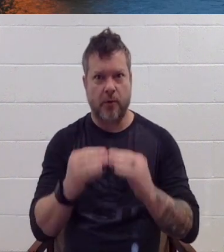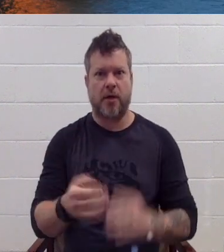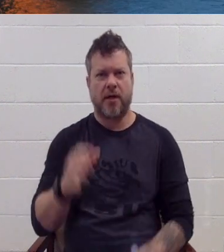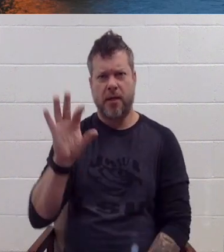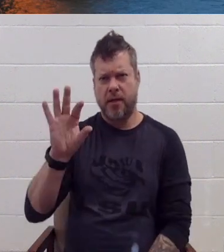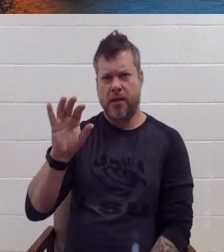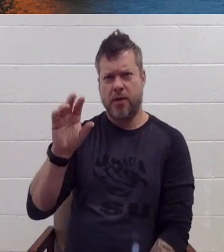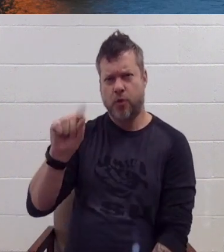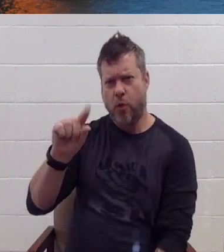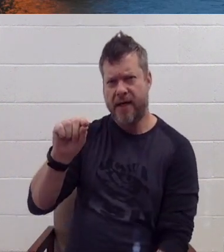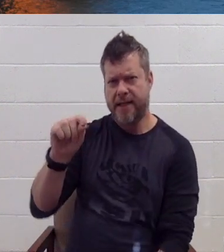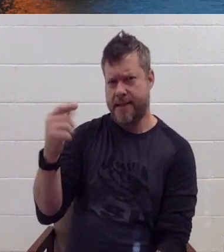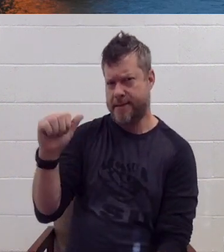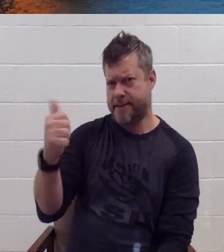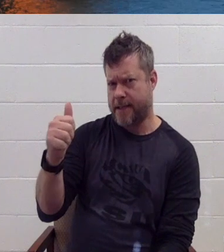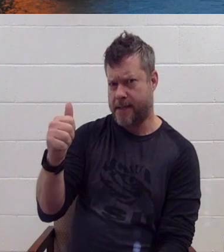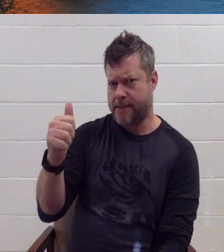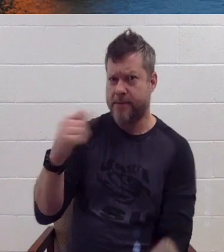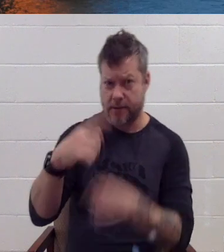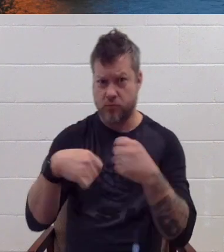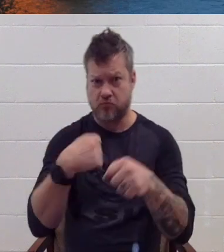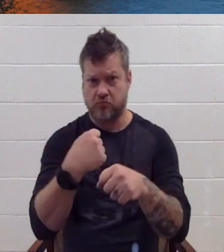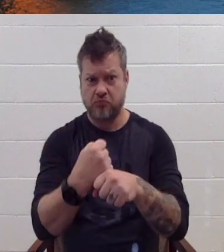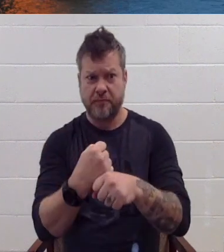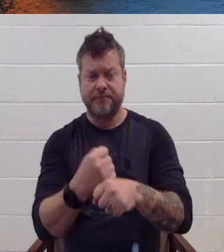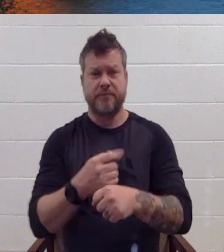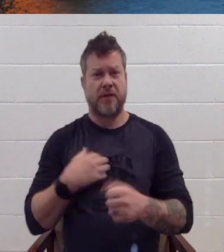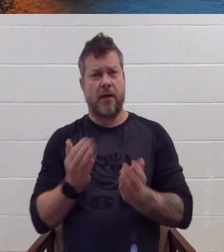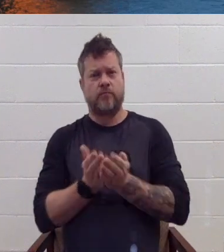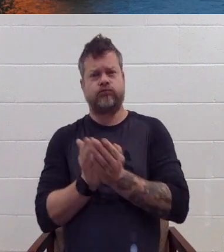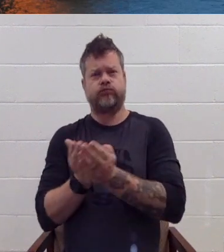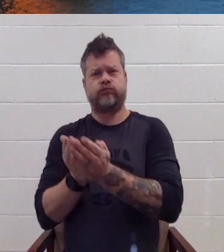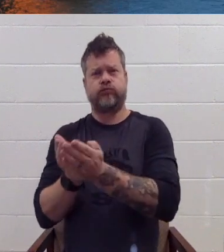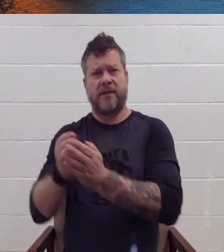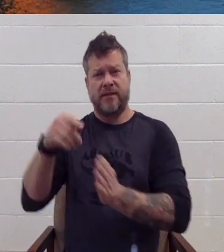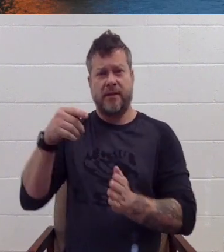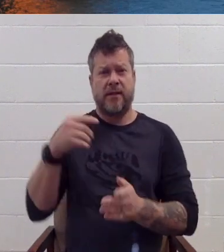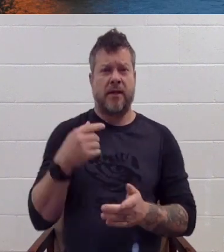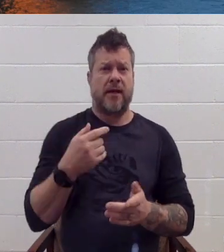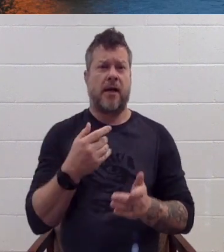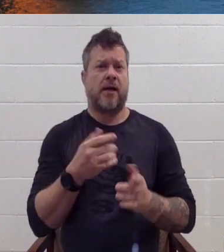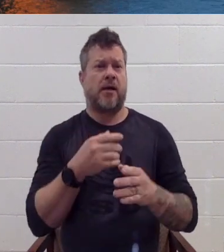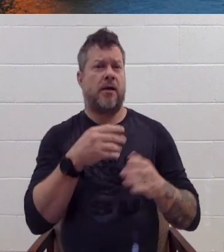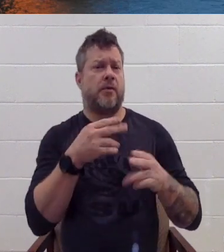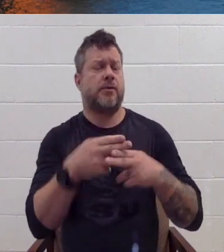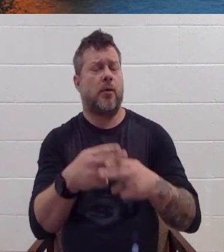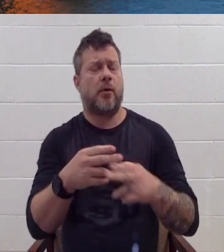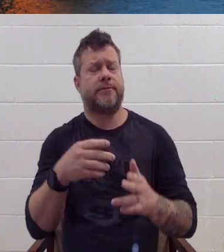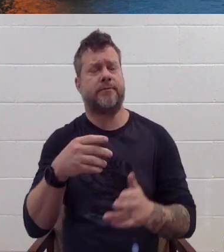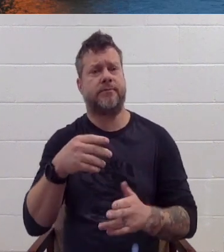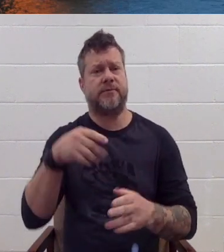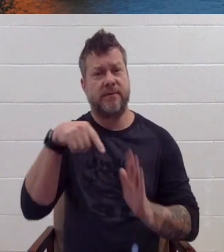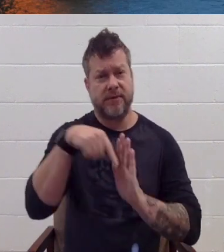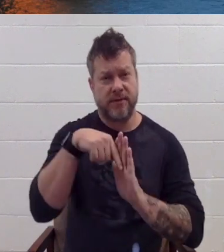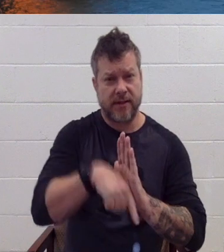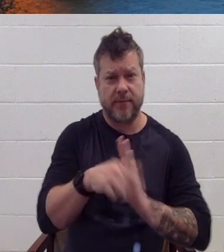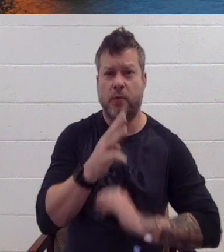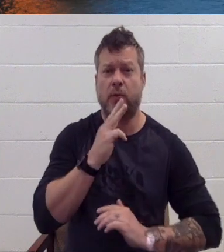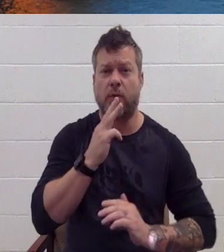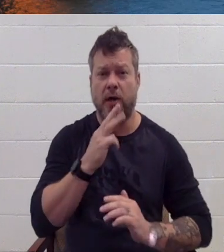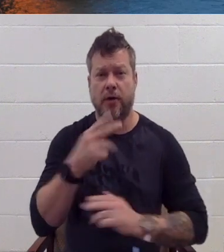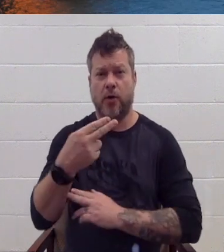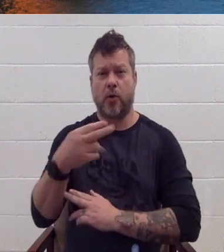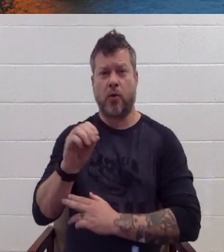rig Deepwater Horizon, which killed 11 workers, sank, and resulted in the largest maritime oil spill